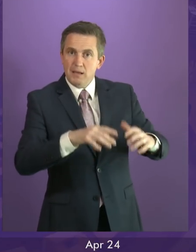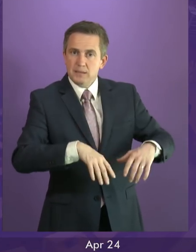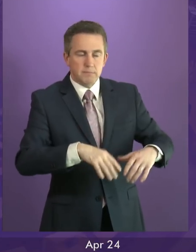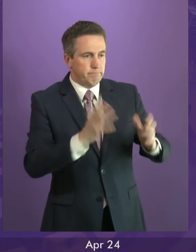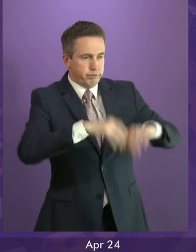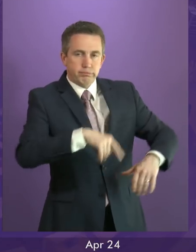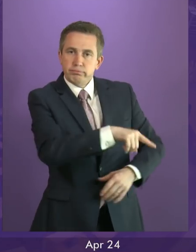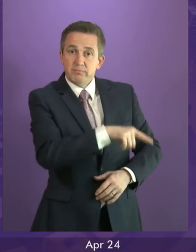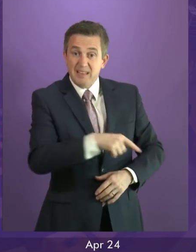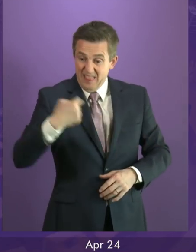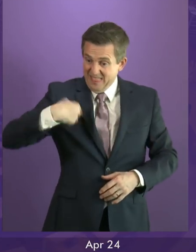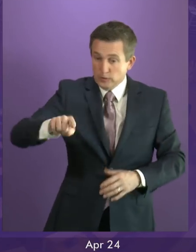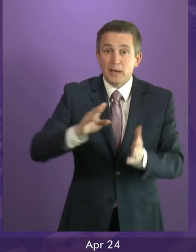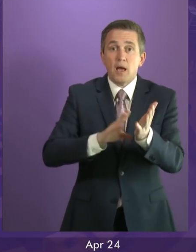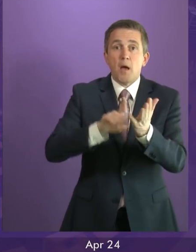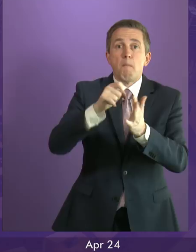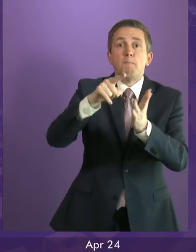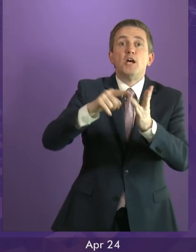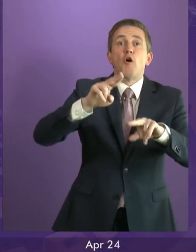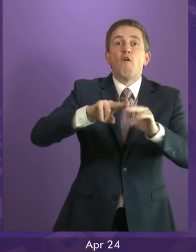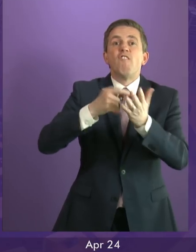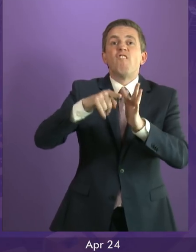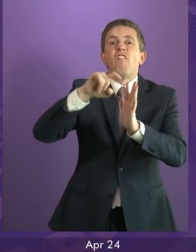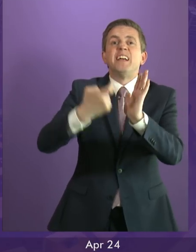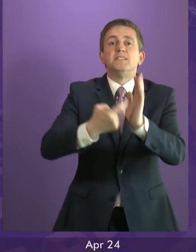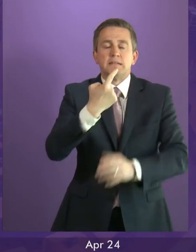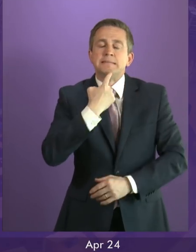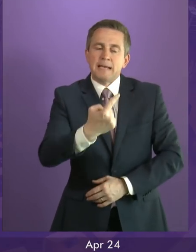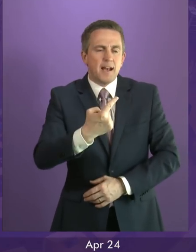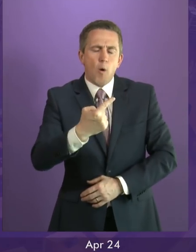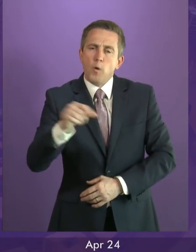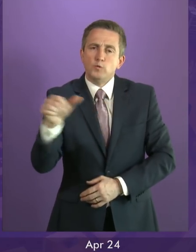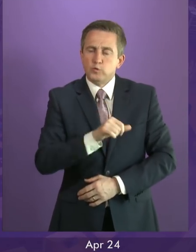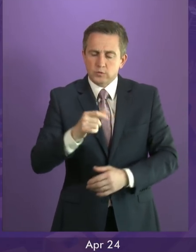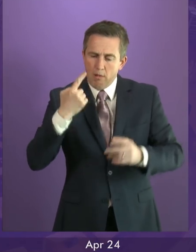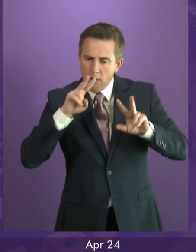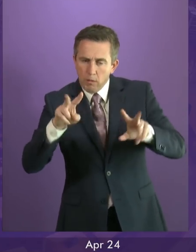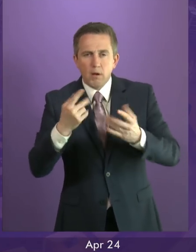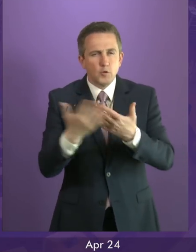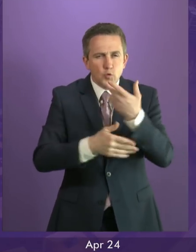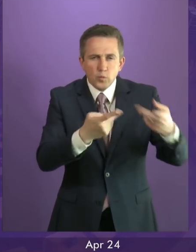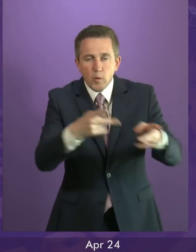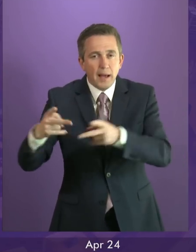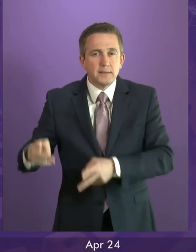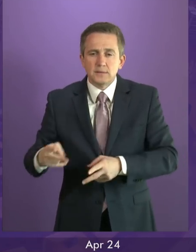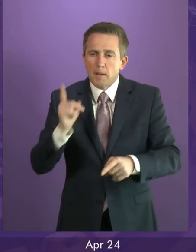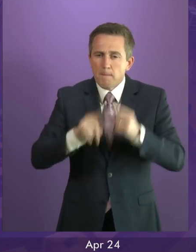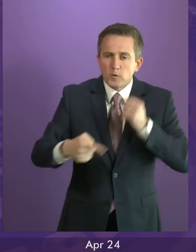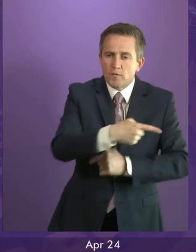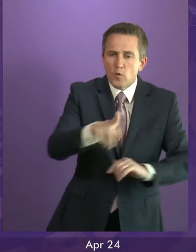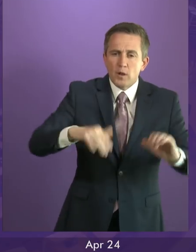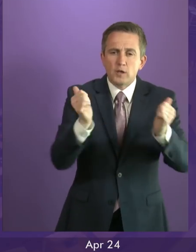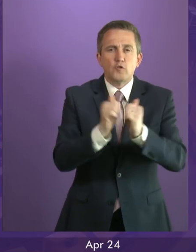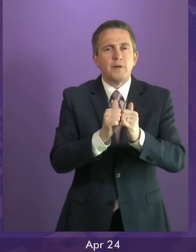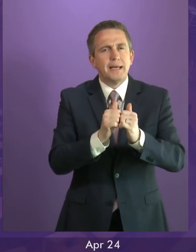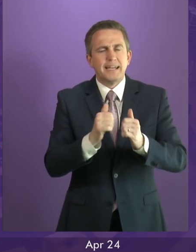Myrtle Fraser this week admitted that big parts of it should now be abolished. And given that most of this chamber will be in agreement that the current system